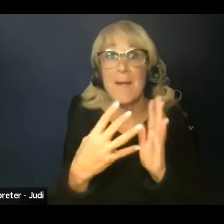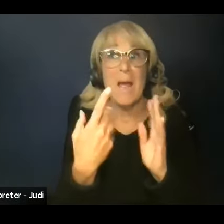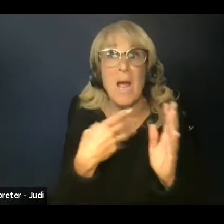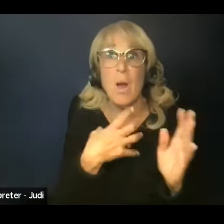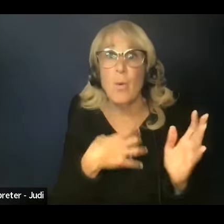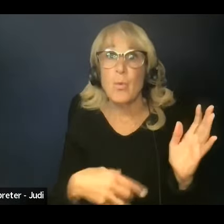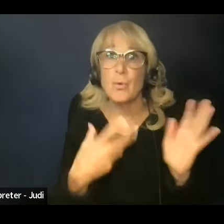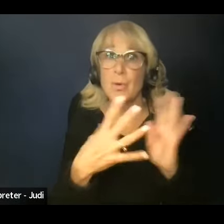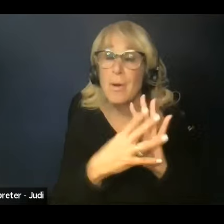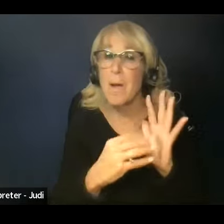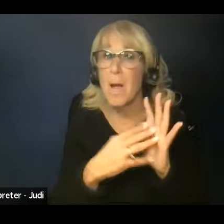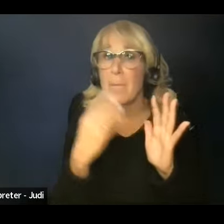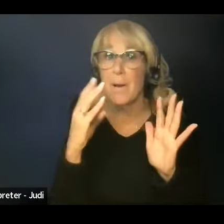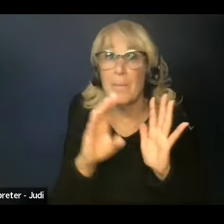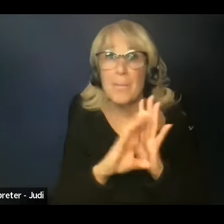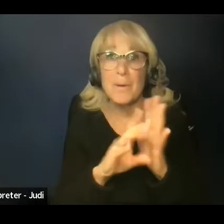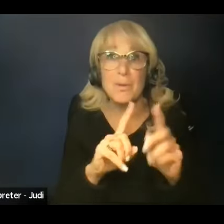to take.